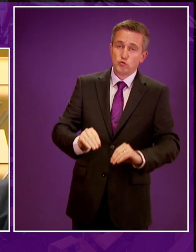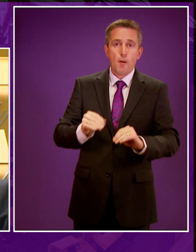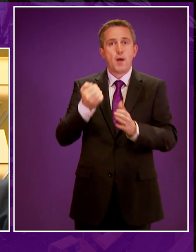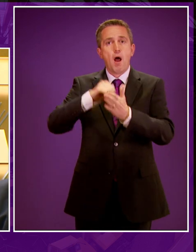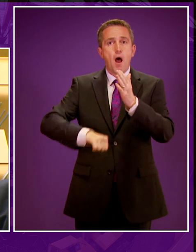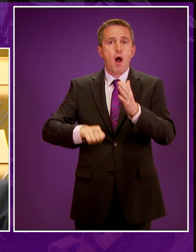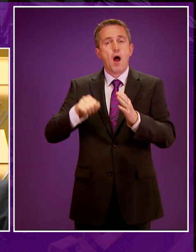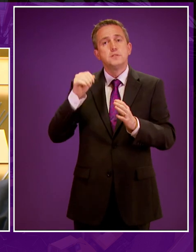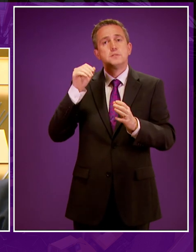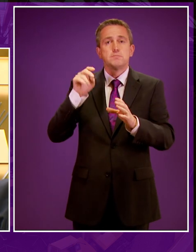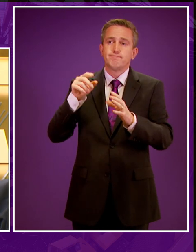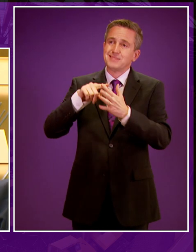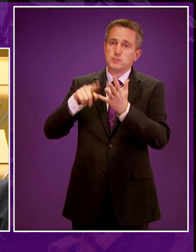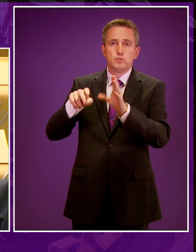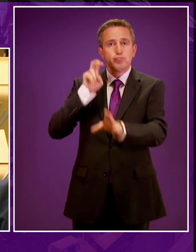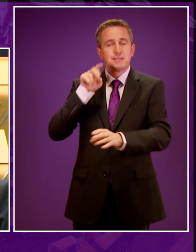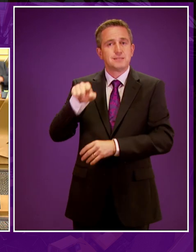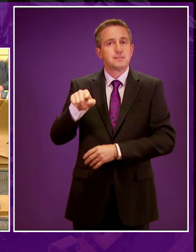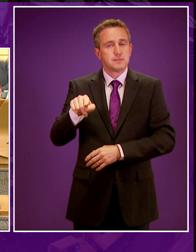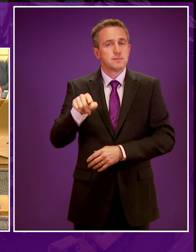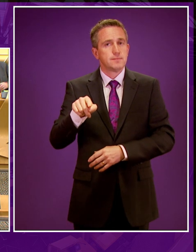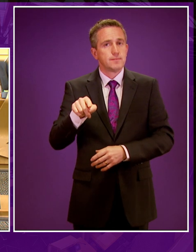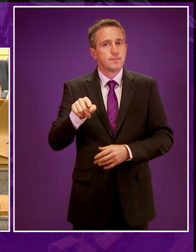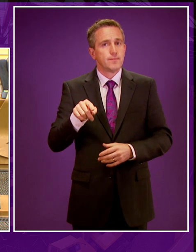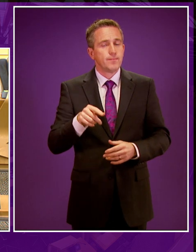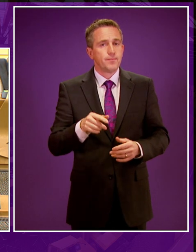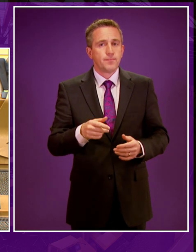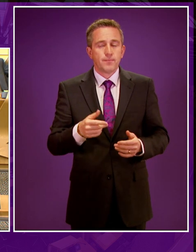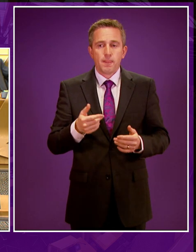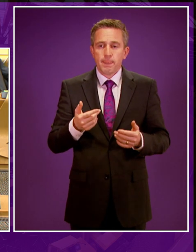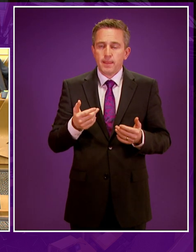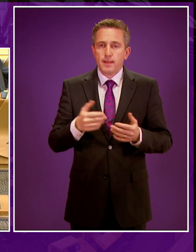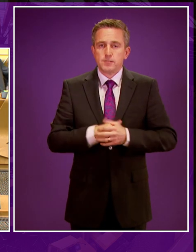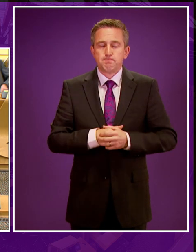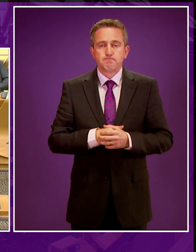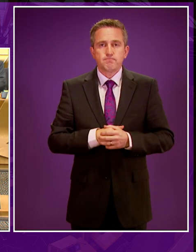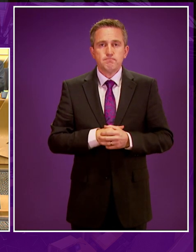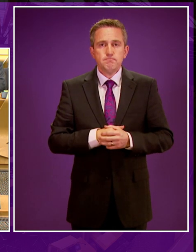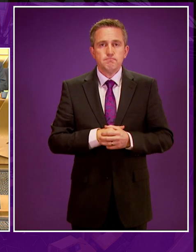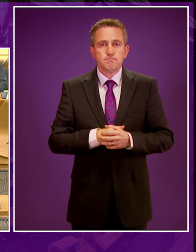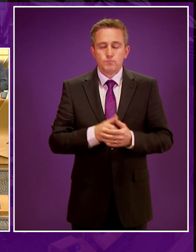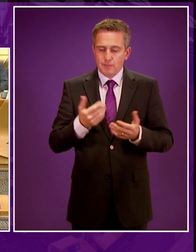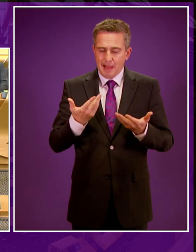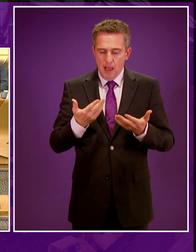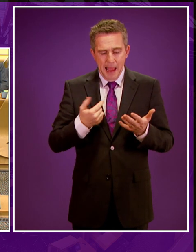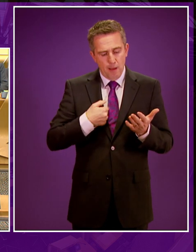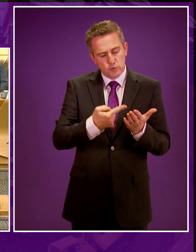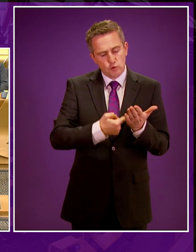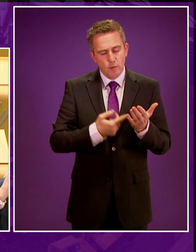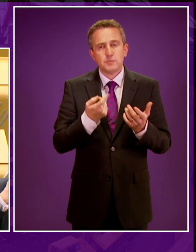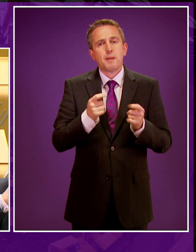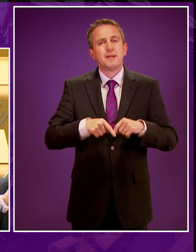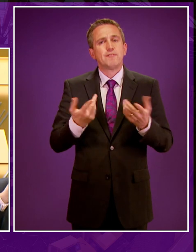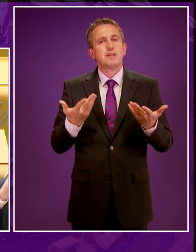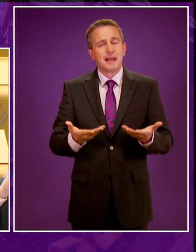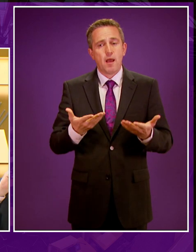Claudia Beamish, I want to pay tribute to Claudia Beamish. We may be in a different position in terms that she would have set out initially to intend to have a ban. I want